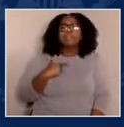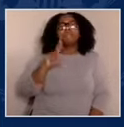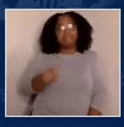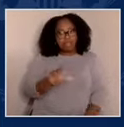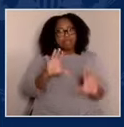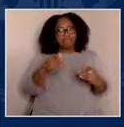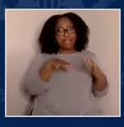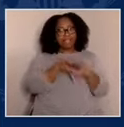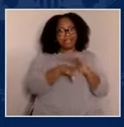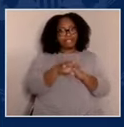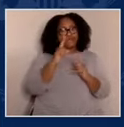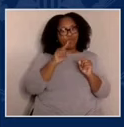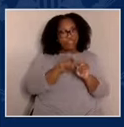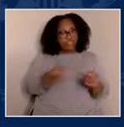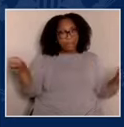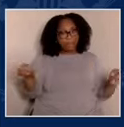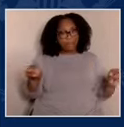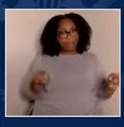Thank you so much.